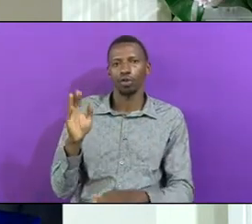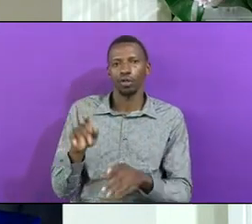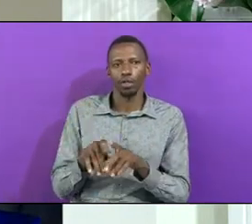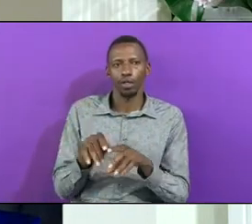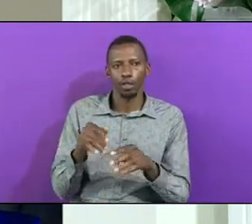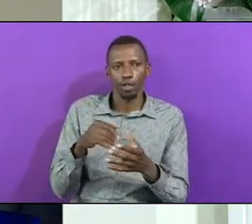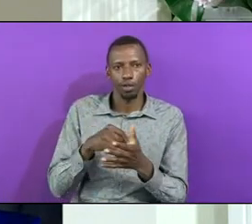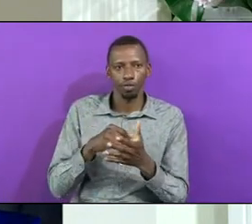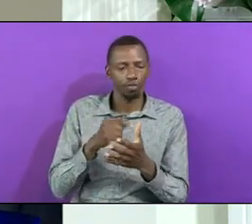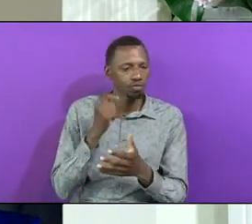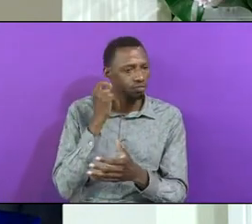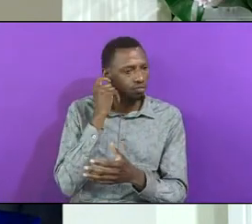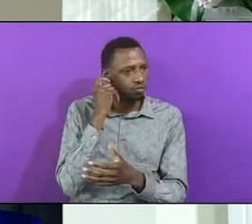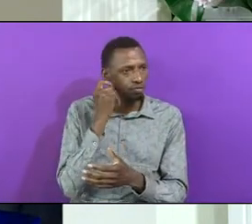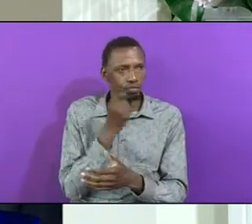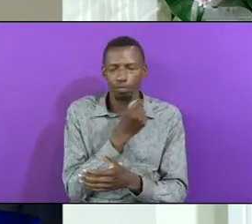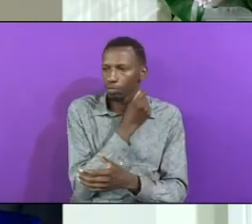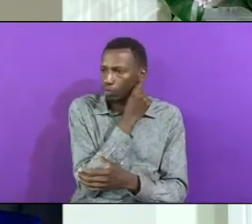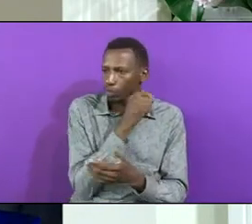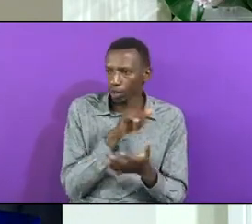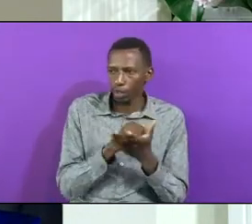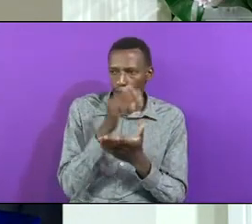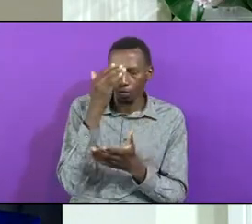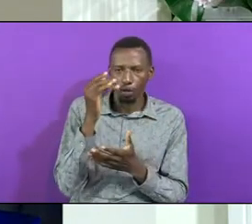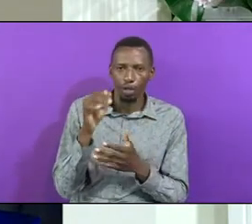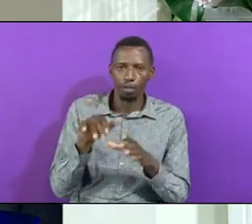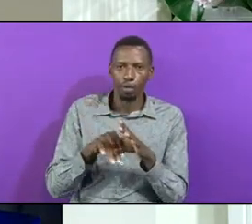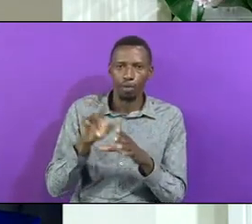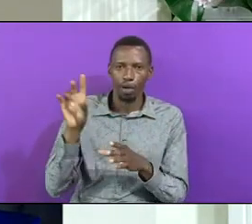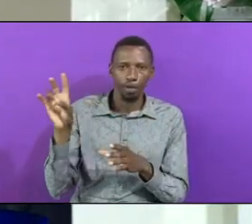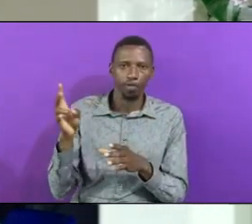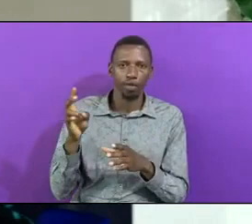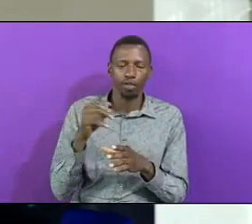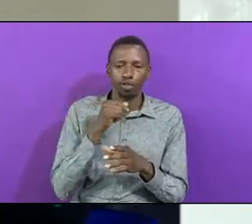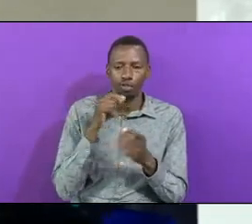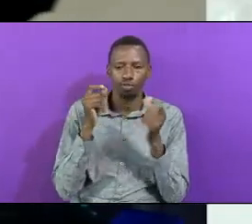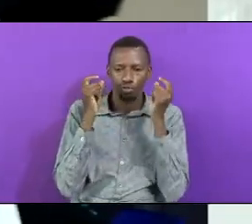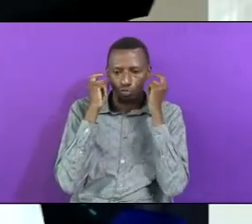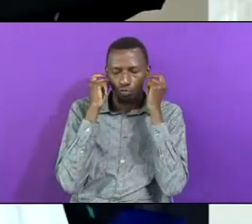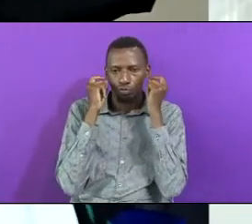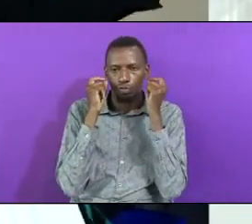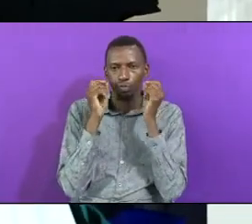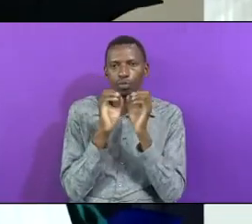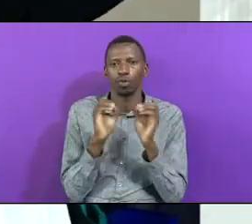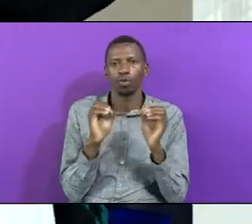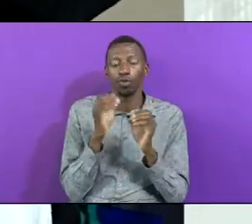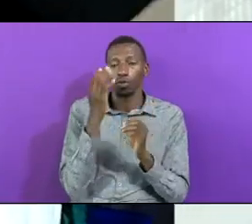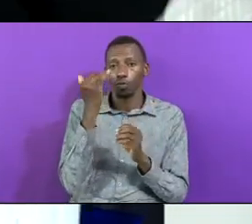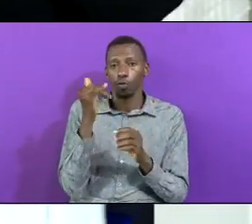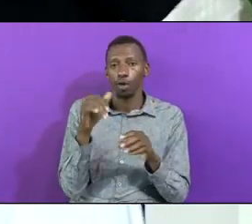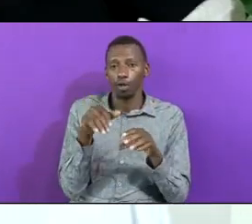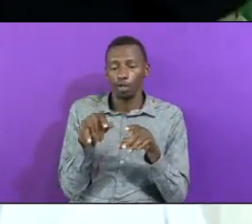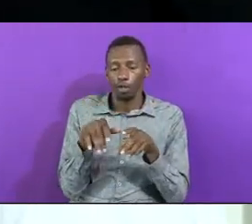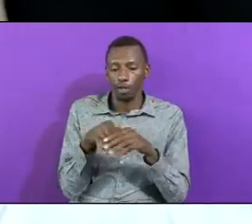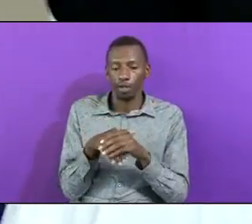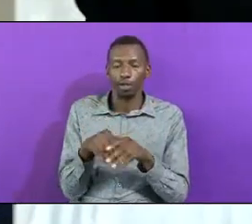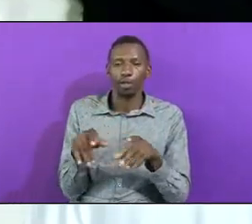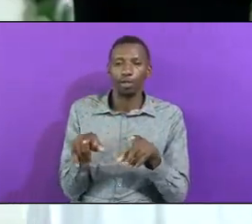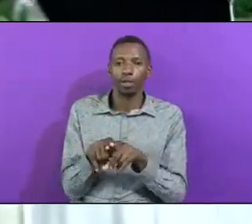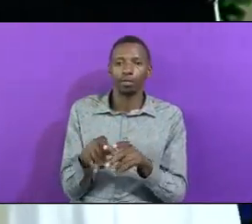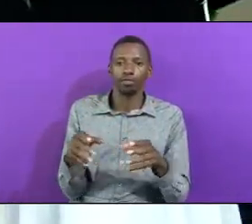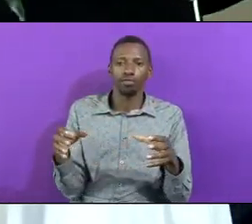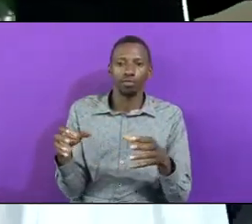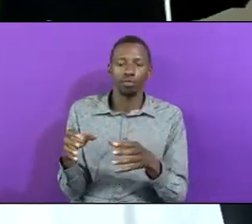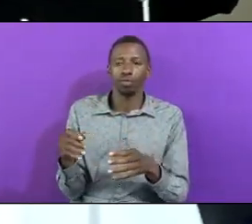What Yes That's Why Adventists We Don't Put Earrings Because They Are In The Same What Category Of What